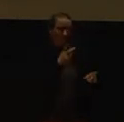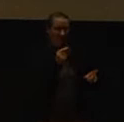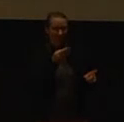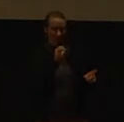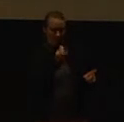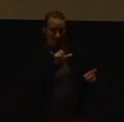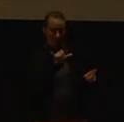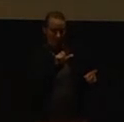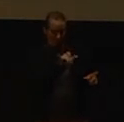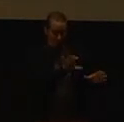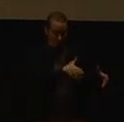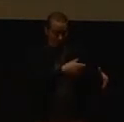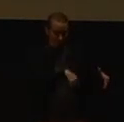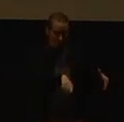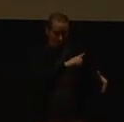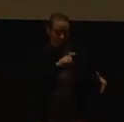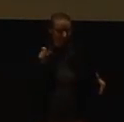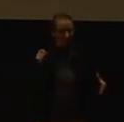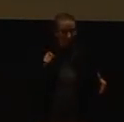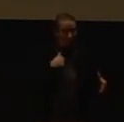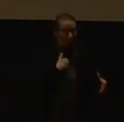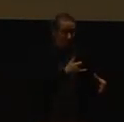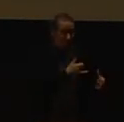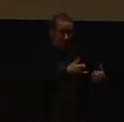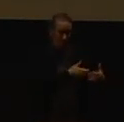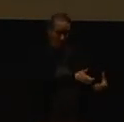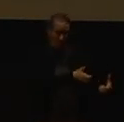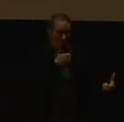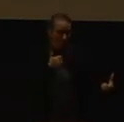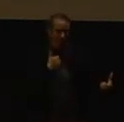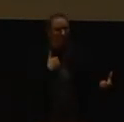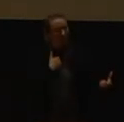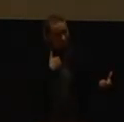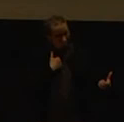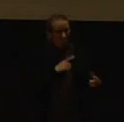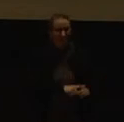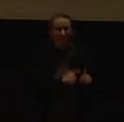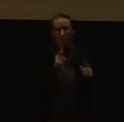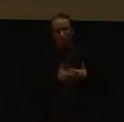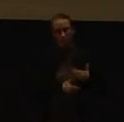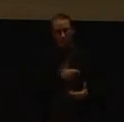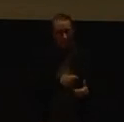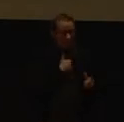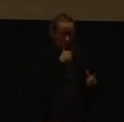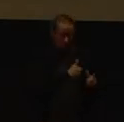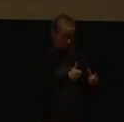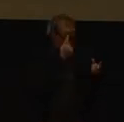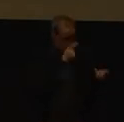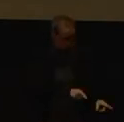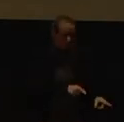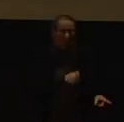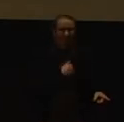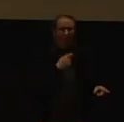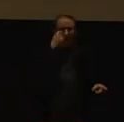I say they, because had I been involved in this process it would not have happened this way. They were going to roll out a new schedule on Thursday, effective